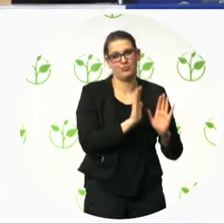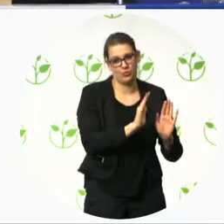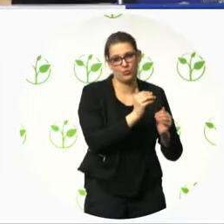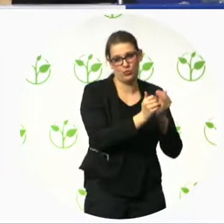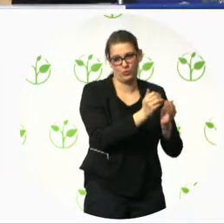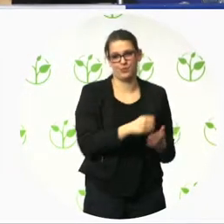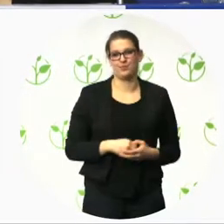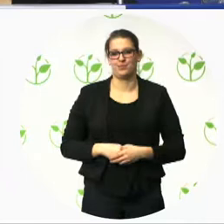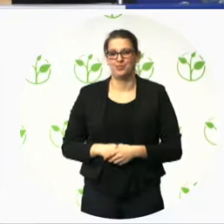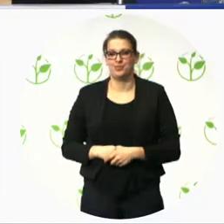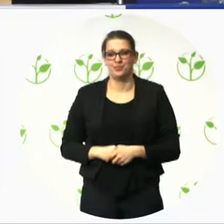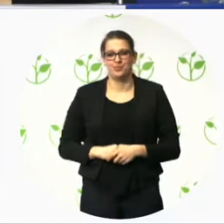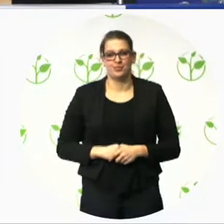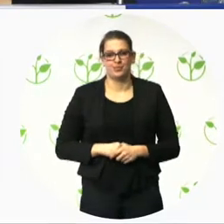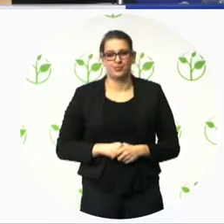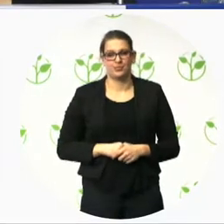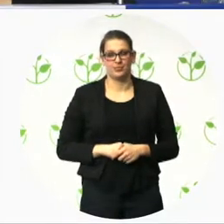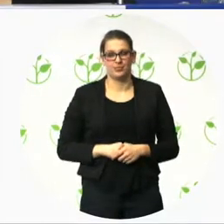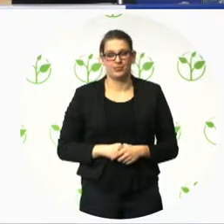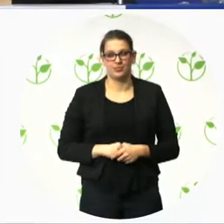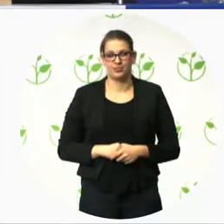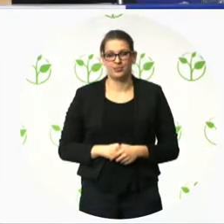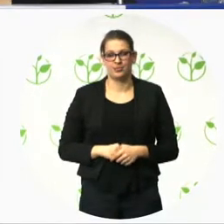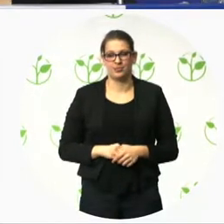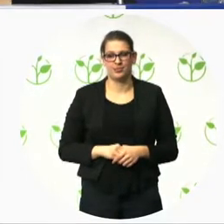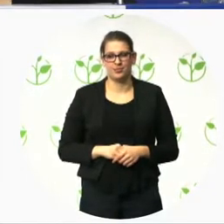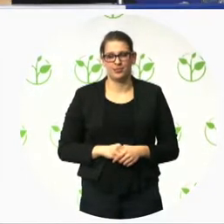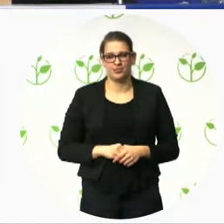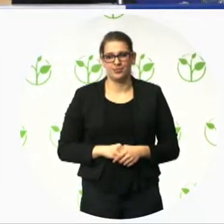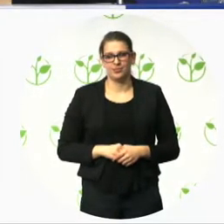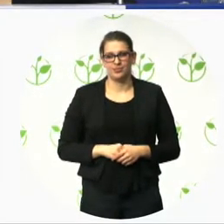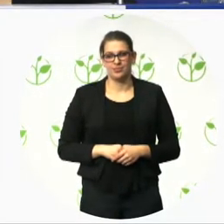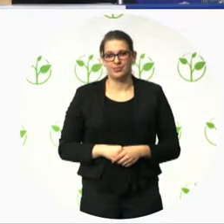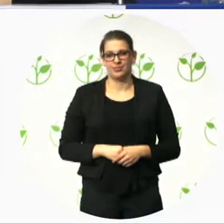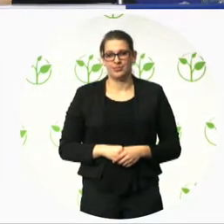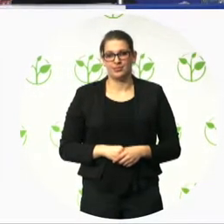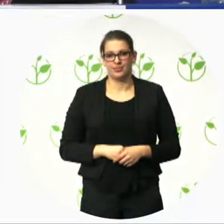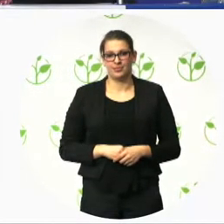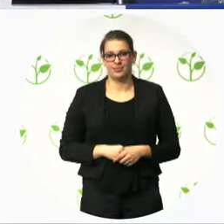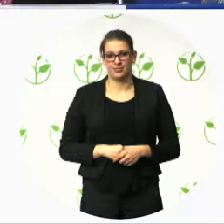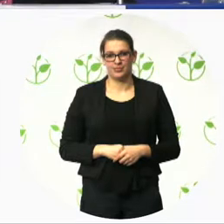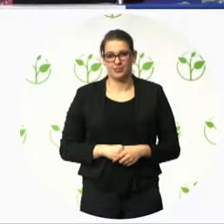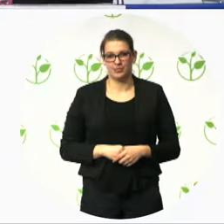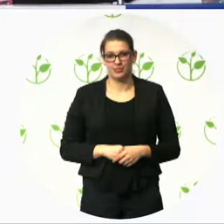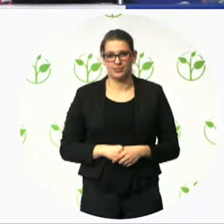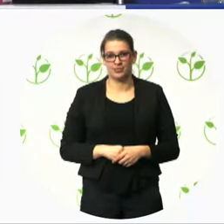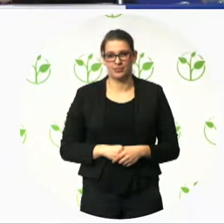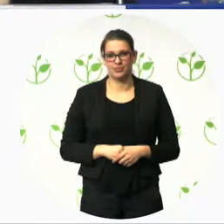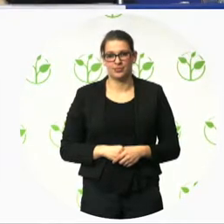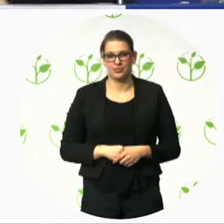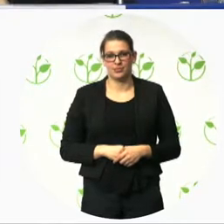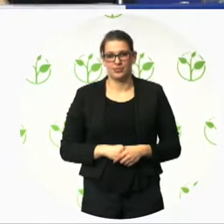application of the requirements, should then be overseen in the enforcement mechanisms set up by each member state.